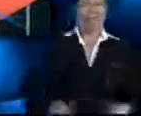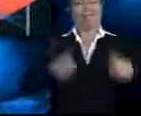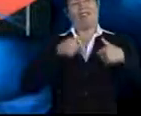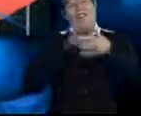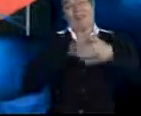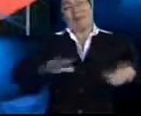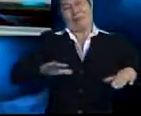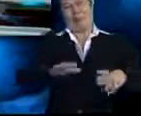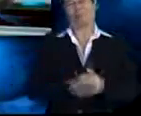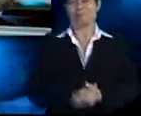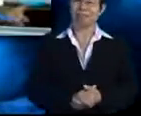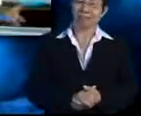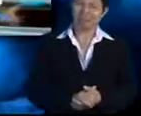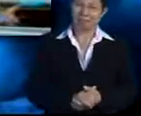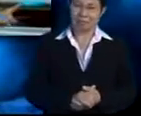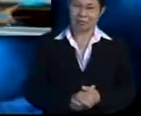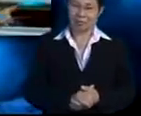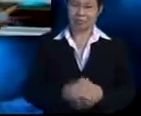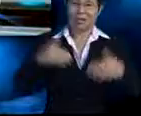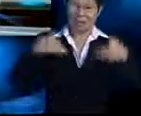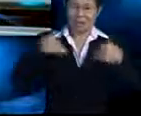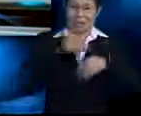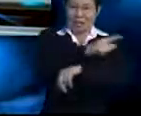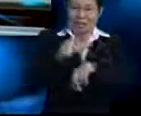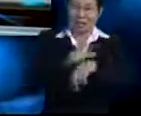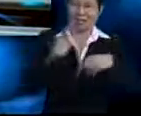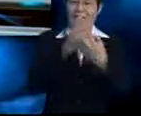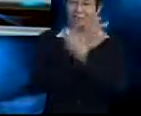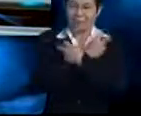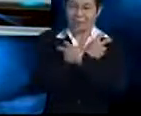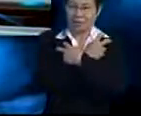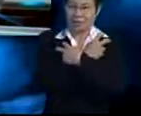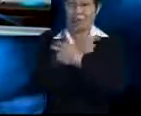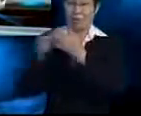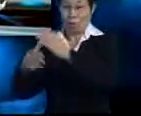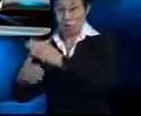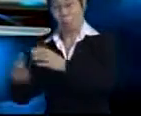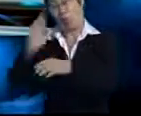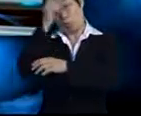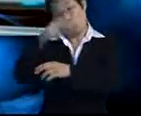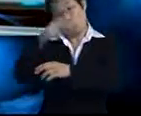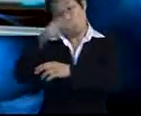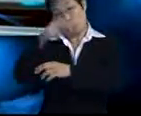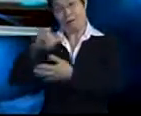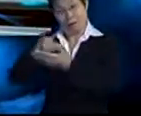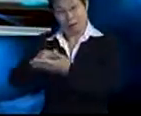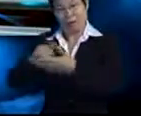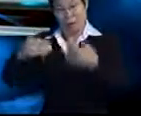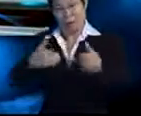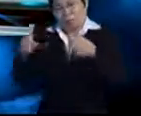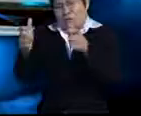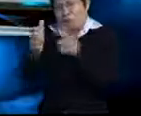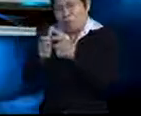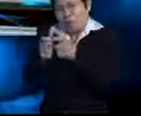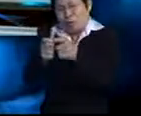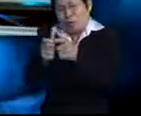being the food. Unlike land vertebrates, large aquatic vertebrates such as whales and dolphins have smaller